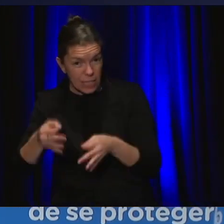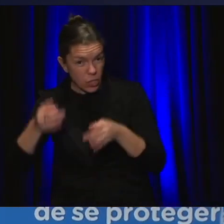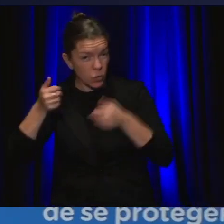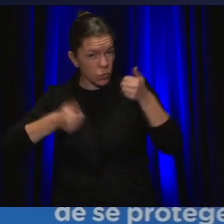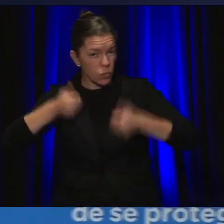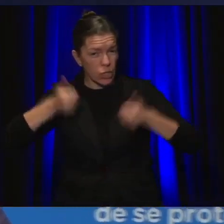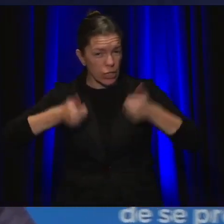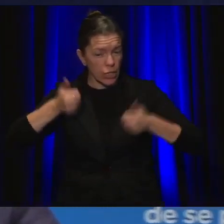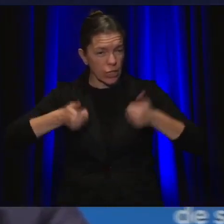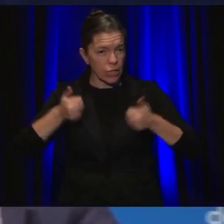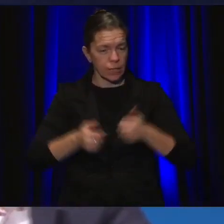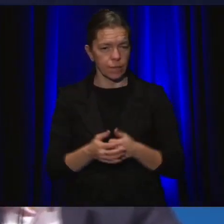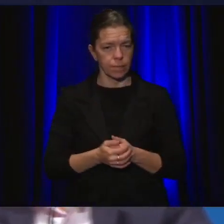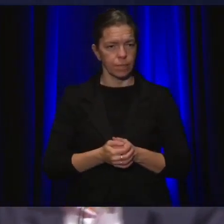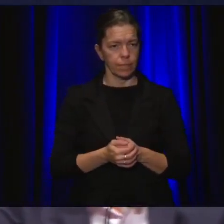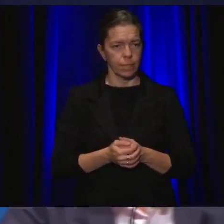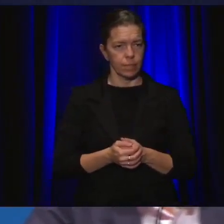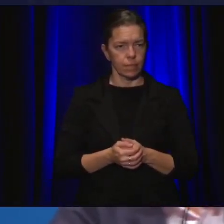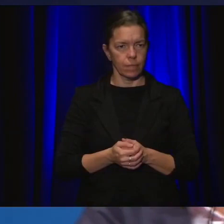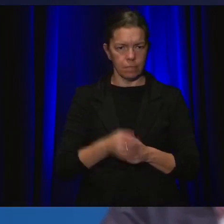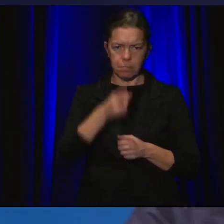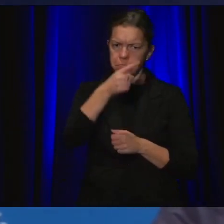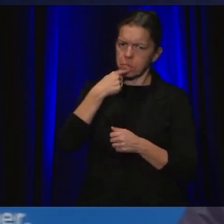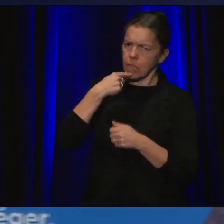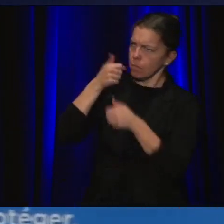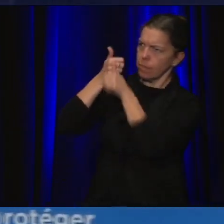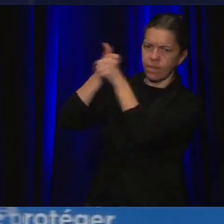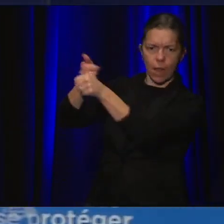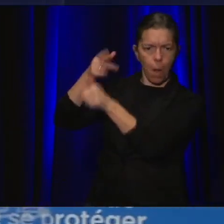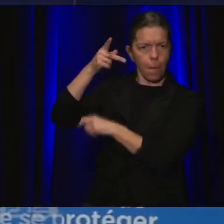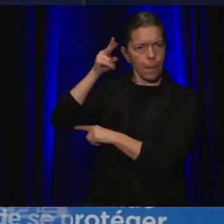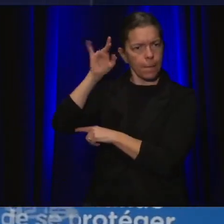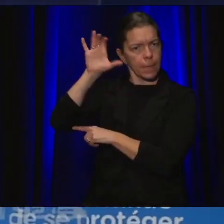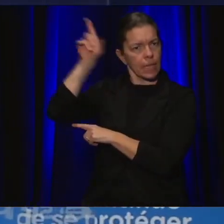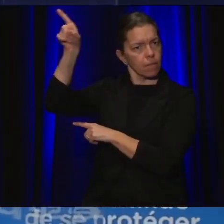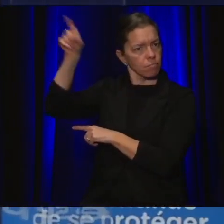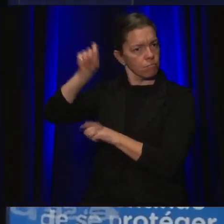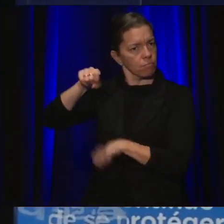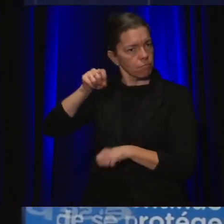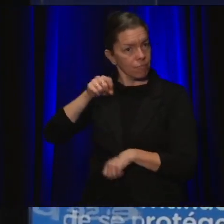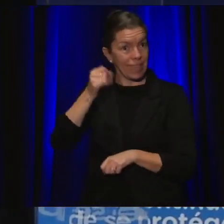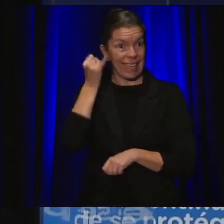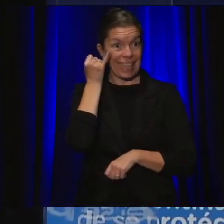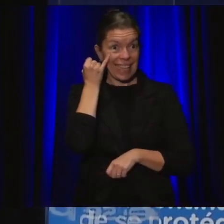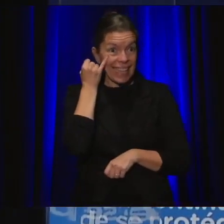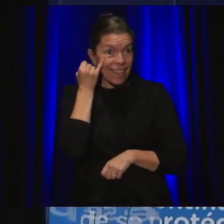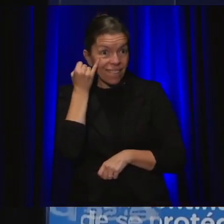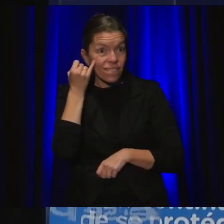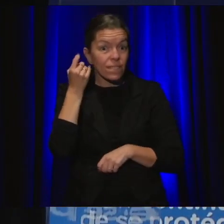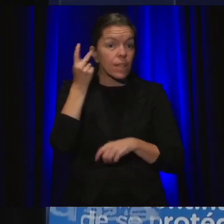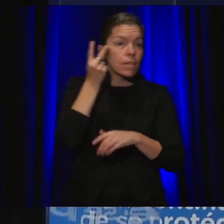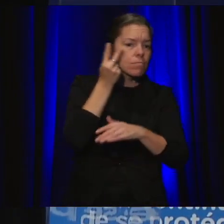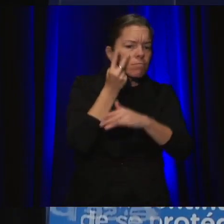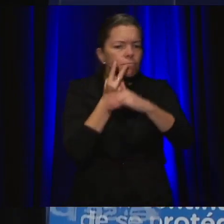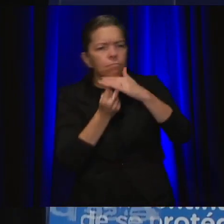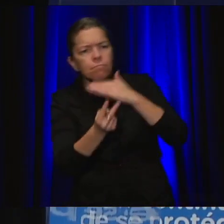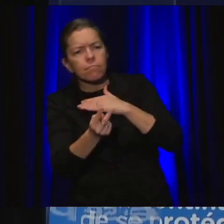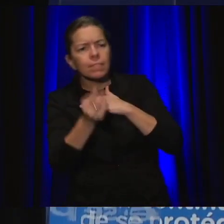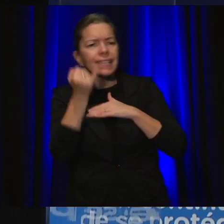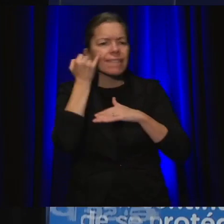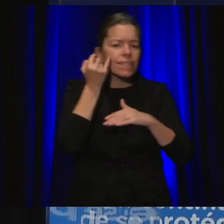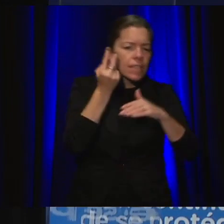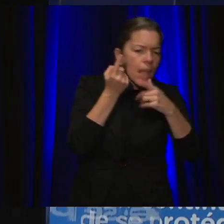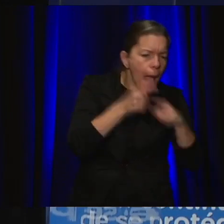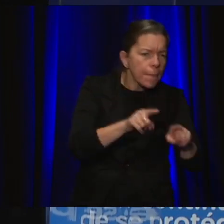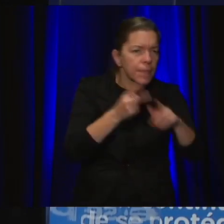from public health. We have evaluated different scenarios. Because you know public health is not only preventing